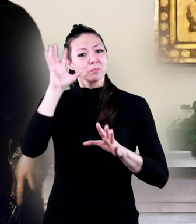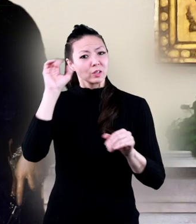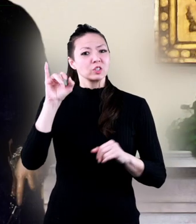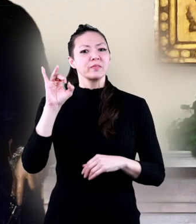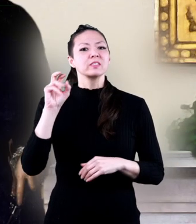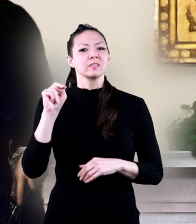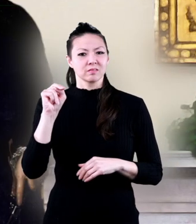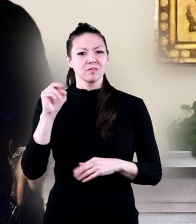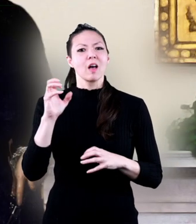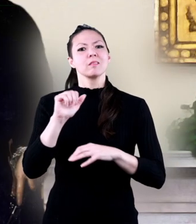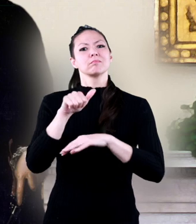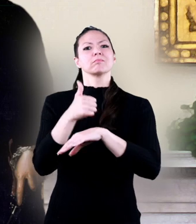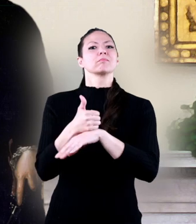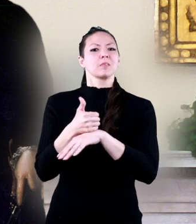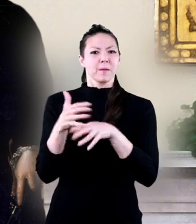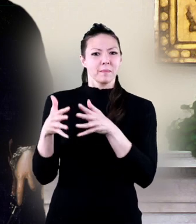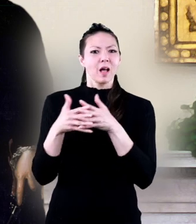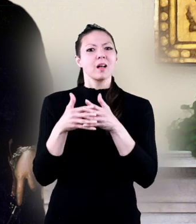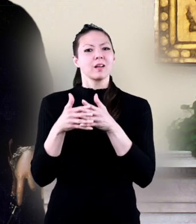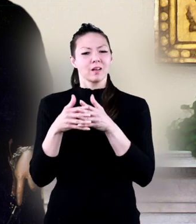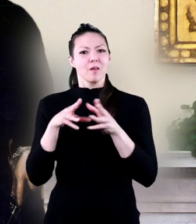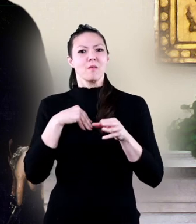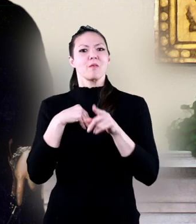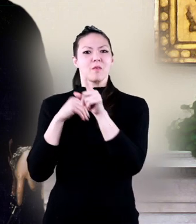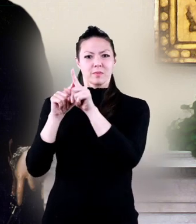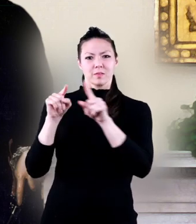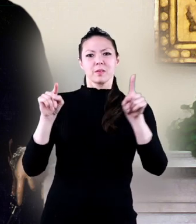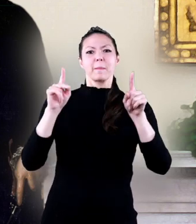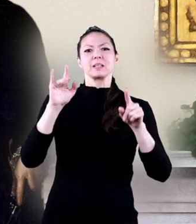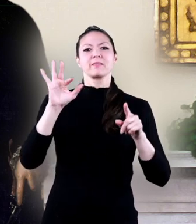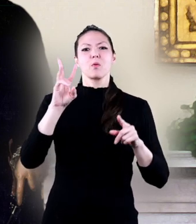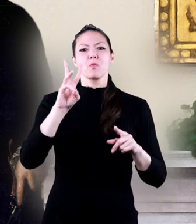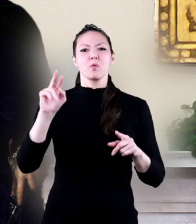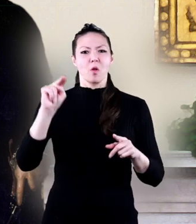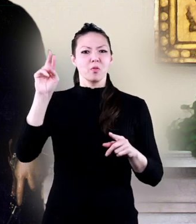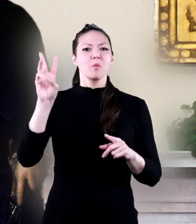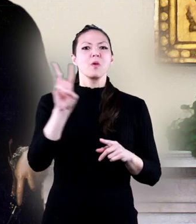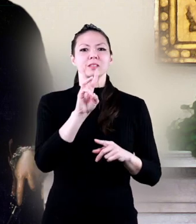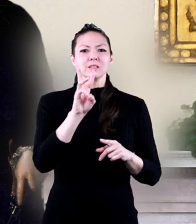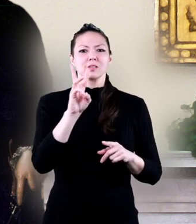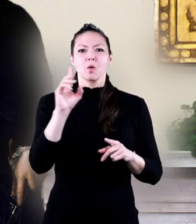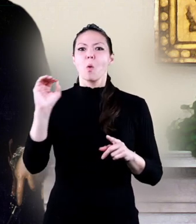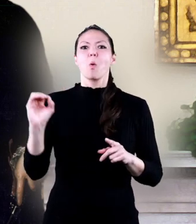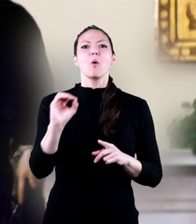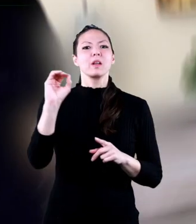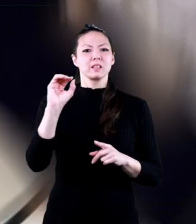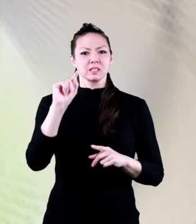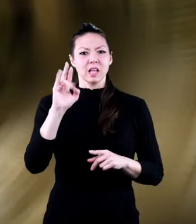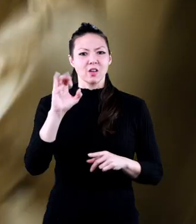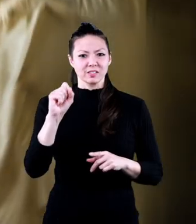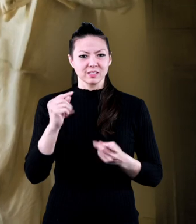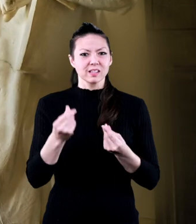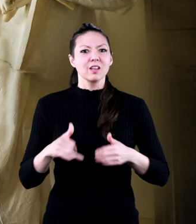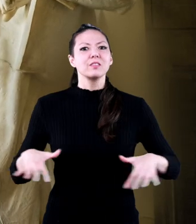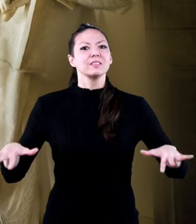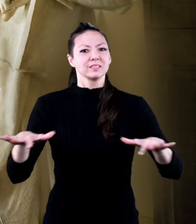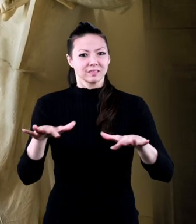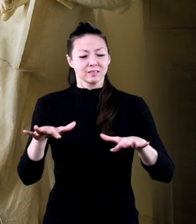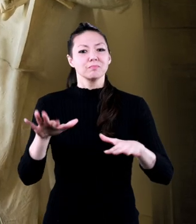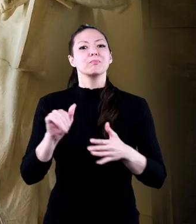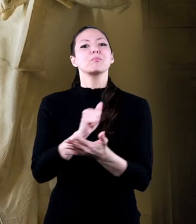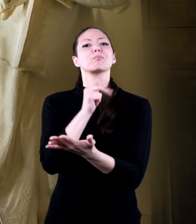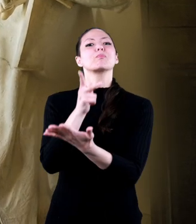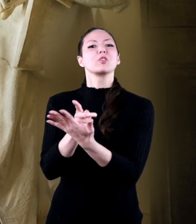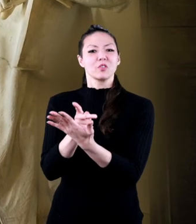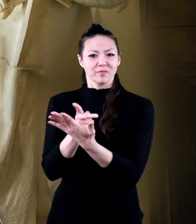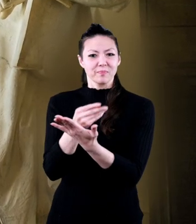wanted to establish American ownership to the Pacific Northwest and Oregon Territories. He got approval